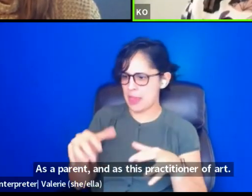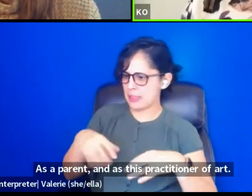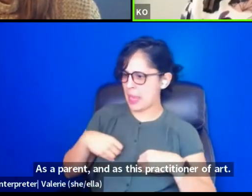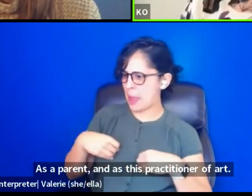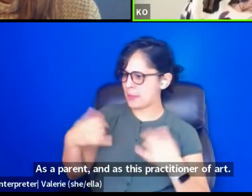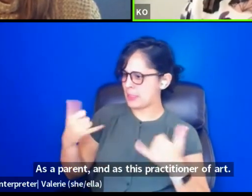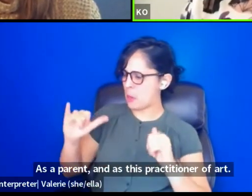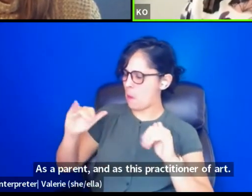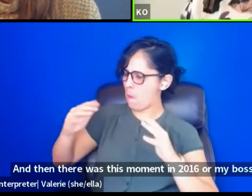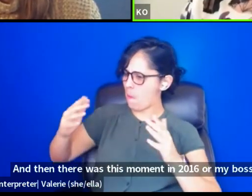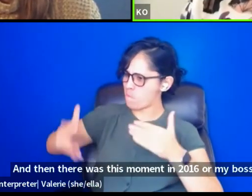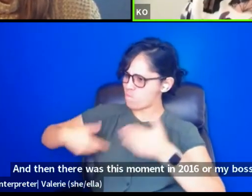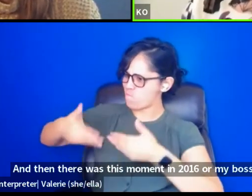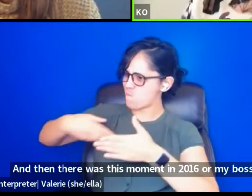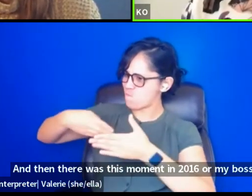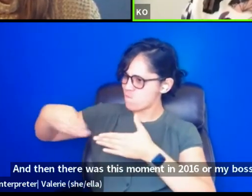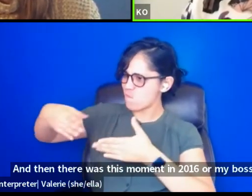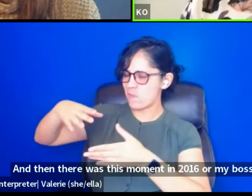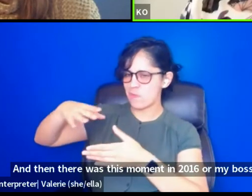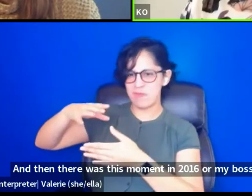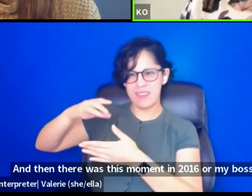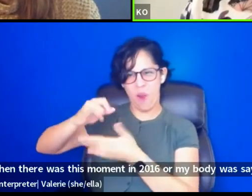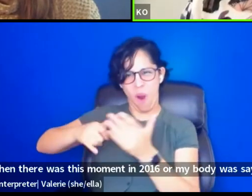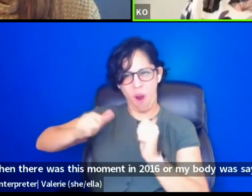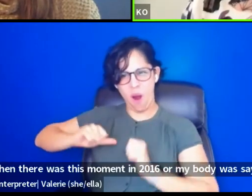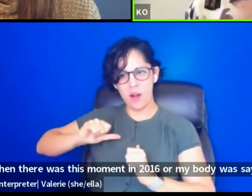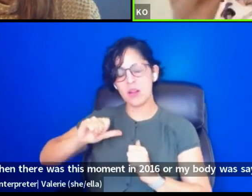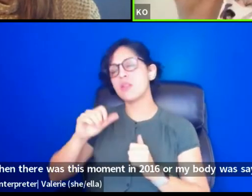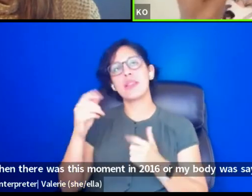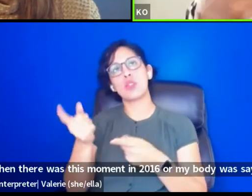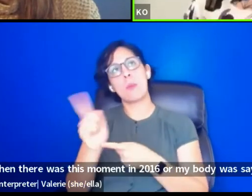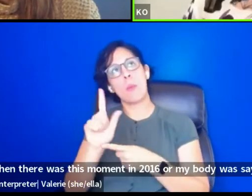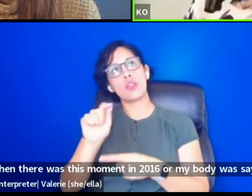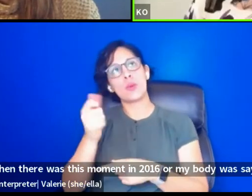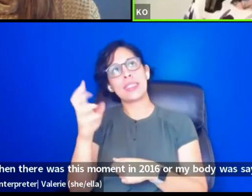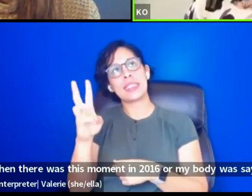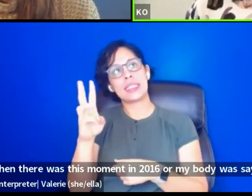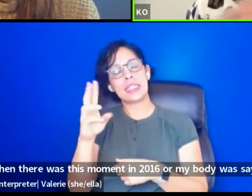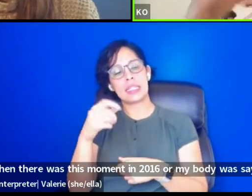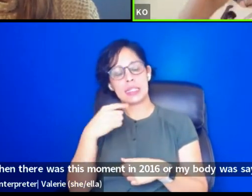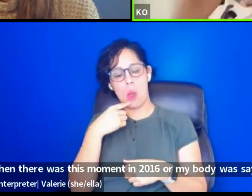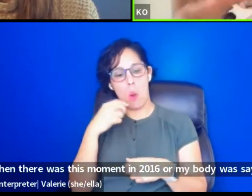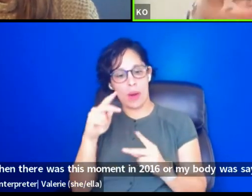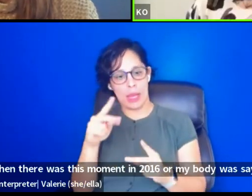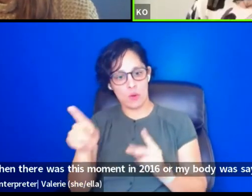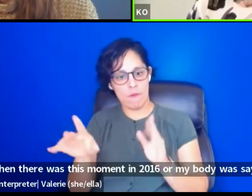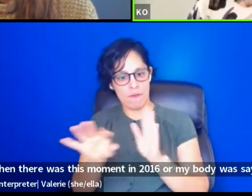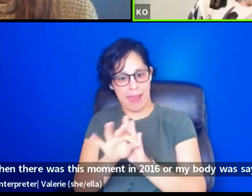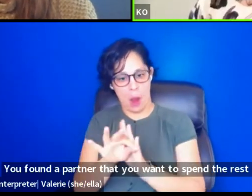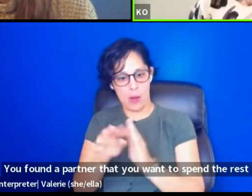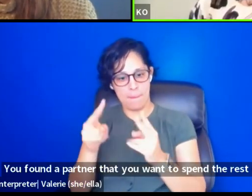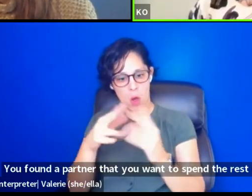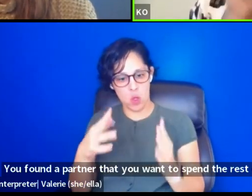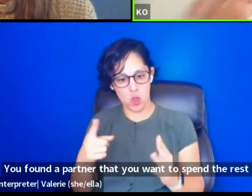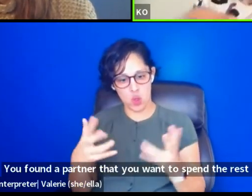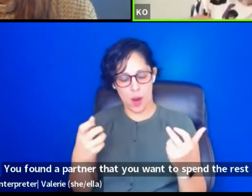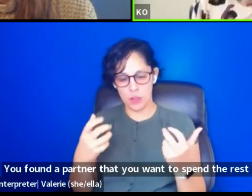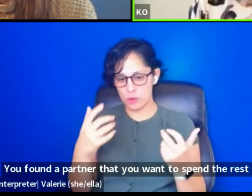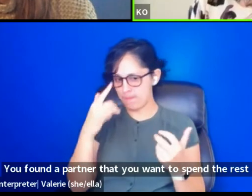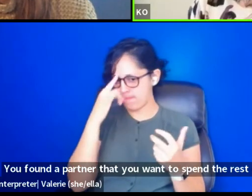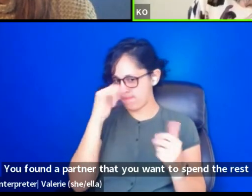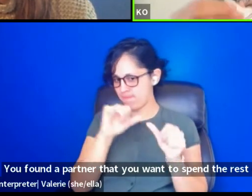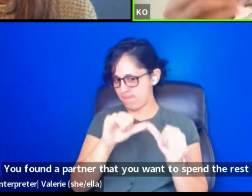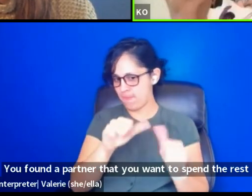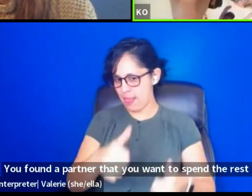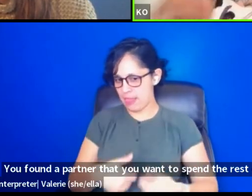where my body was saying, um, okay, uh, you found a partner that you want to spend the rest of your life if you want to have the child. And I, we went